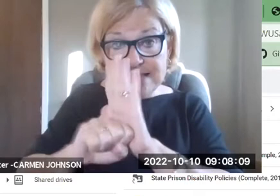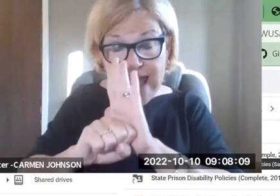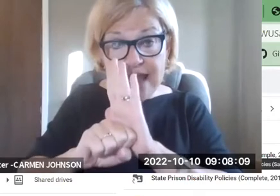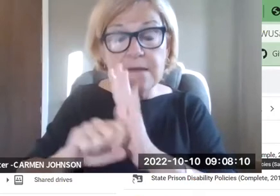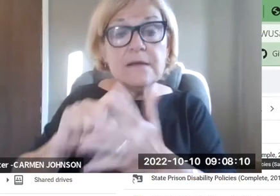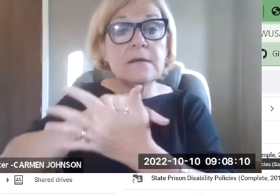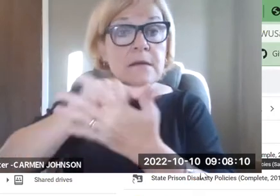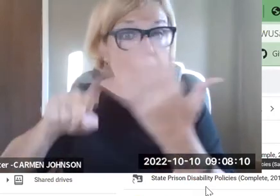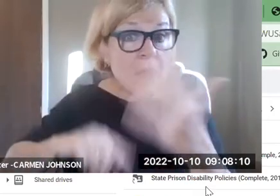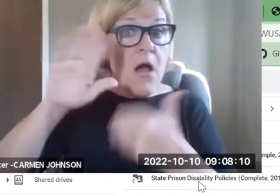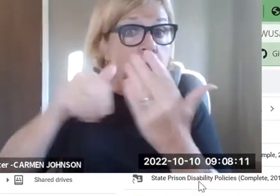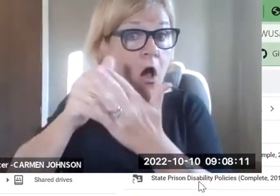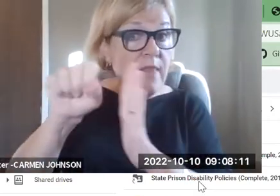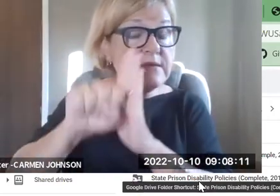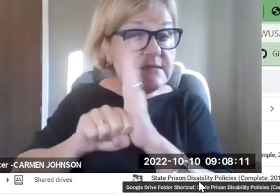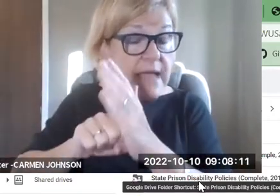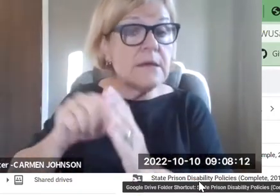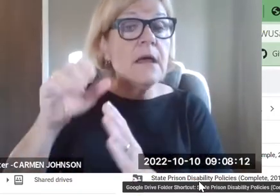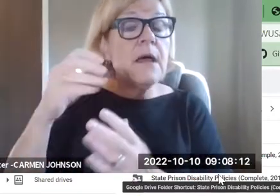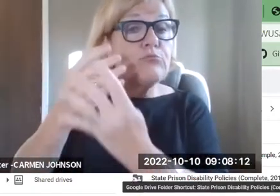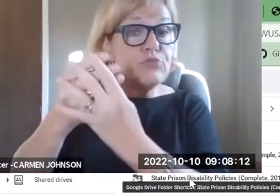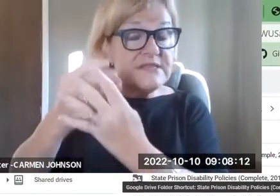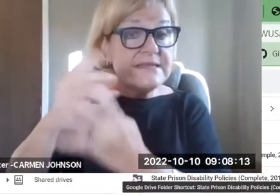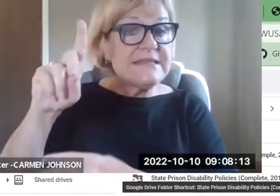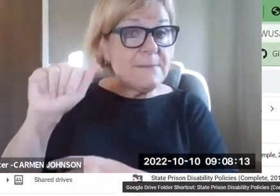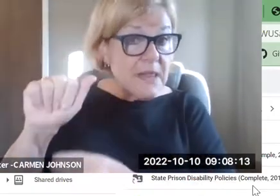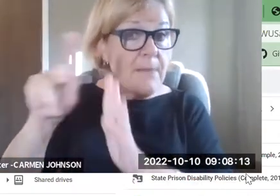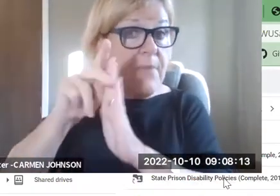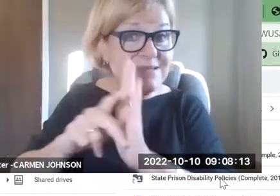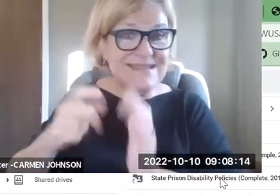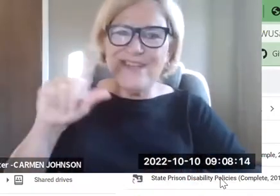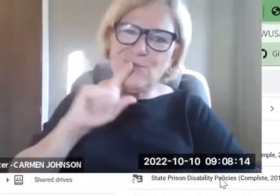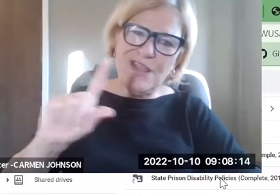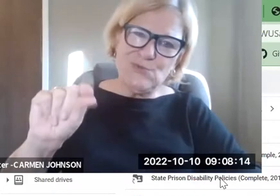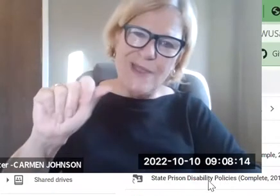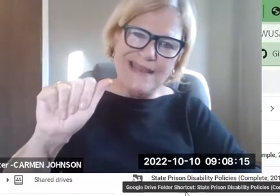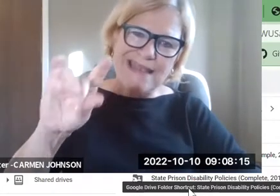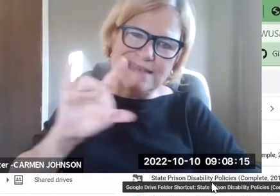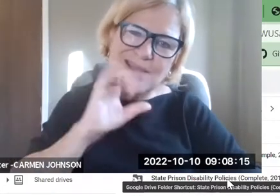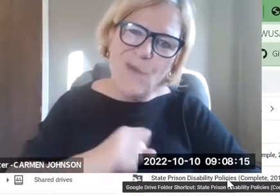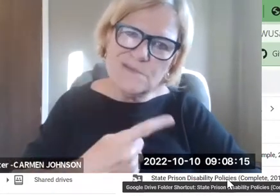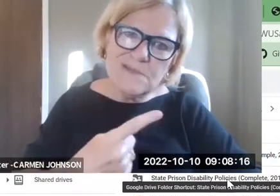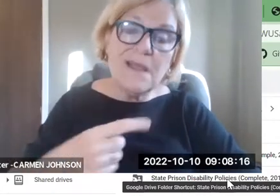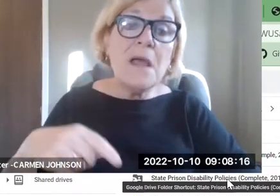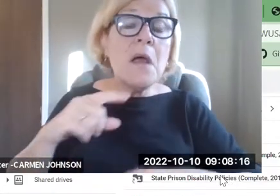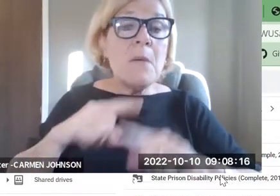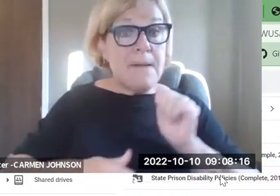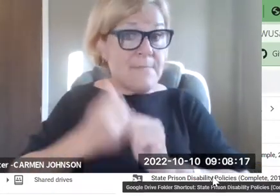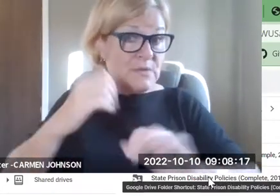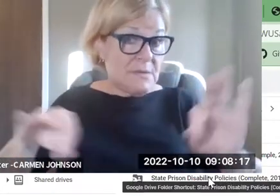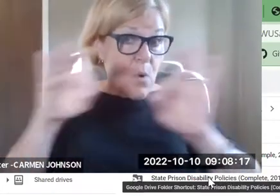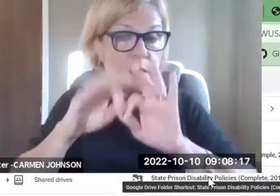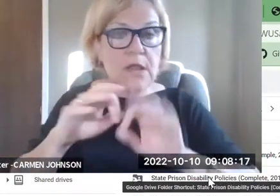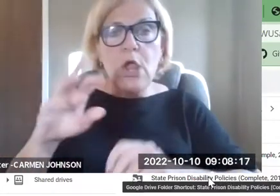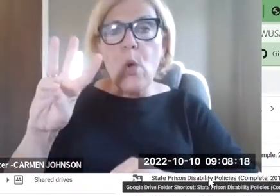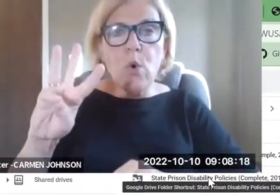clearinghouse, in the, in the paper, in one folder, a 50 state, 50 state run on all of the state prison disability policies